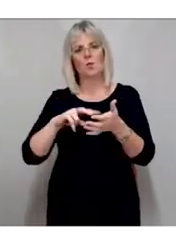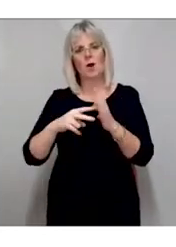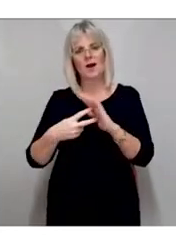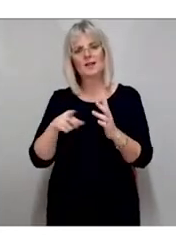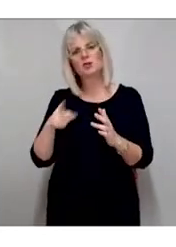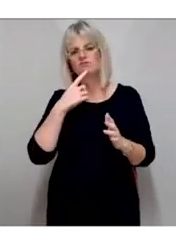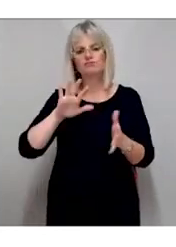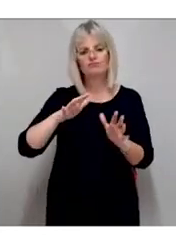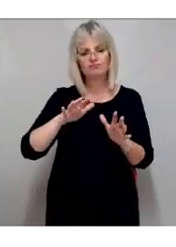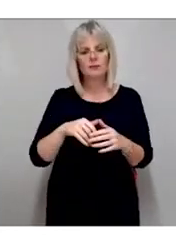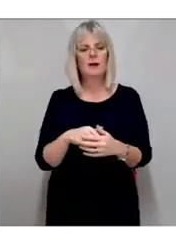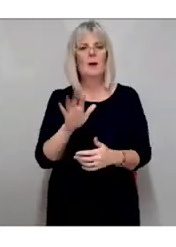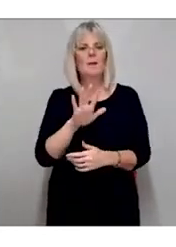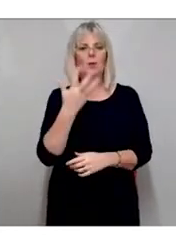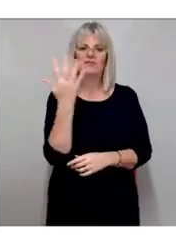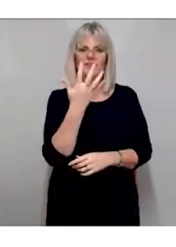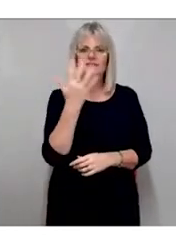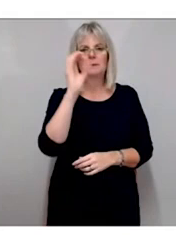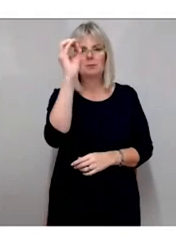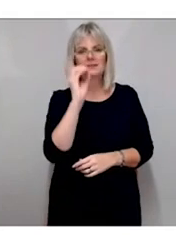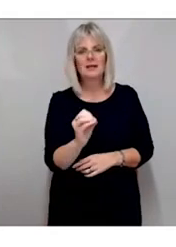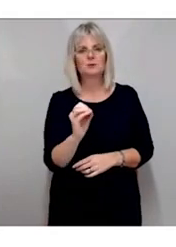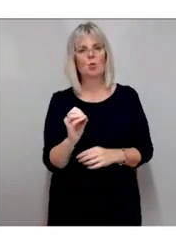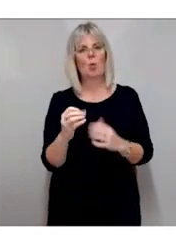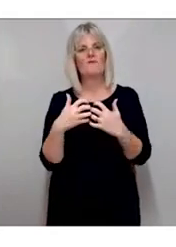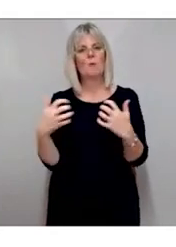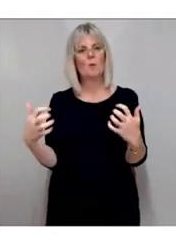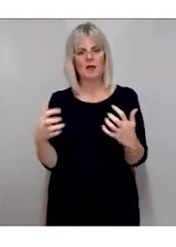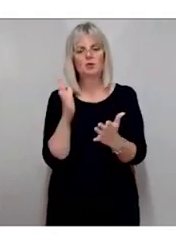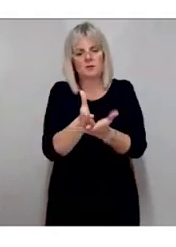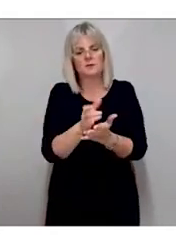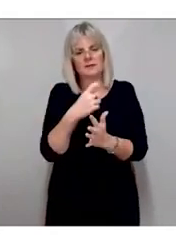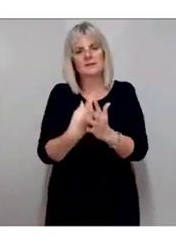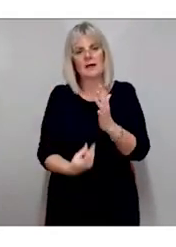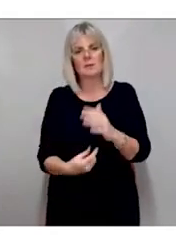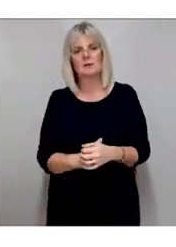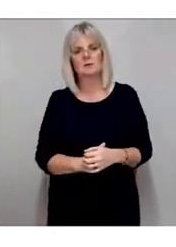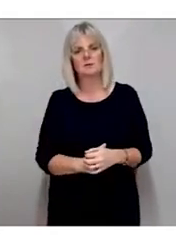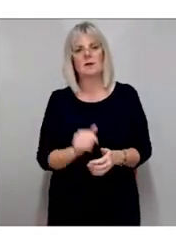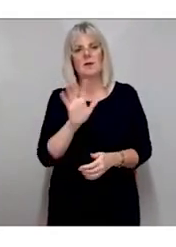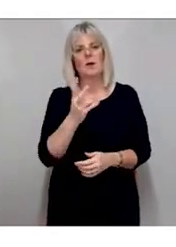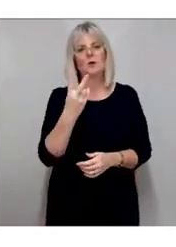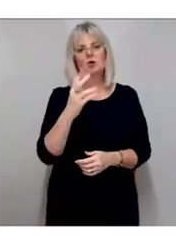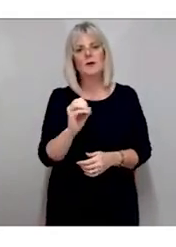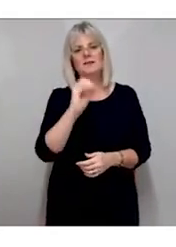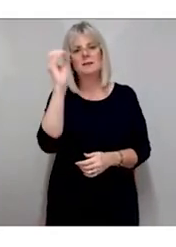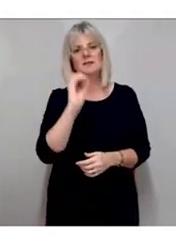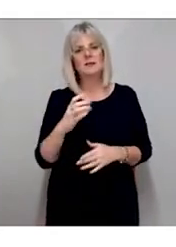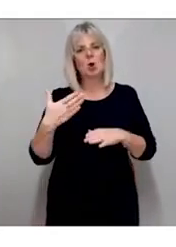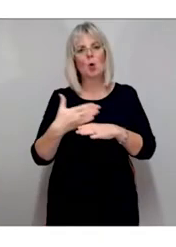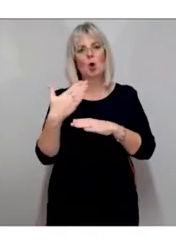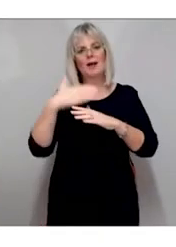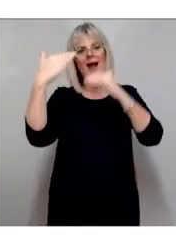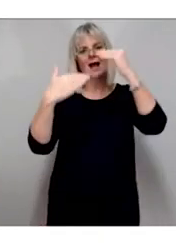15% of the world's population. 1 in 5 of working adults have a disability, and 80% of disabilities